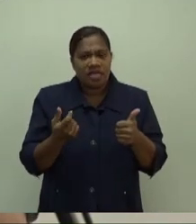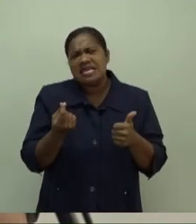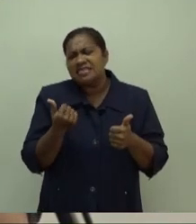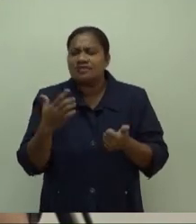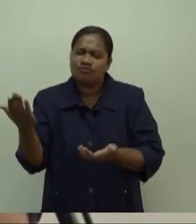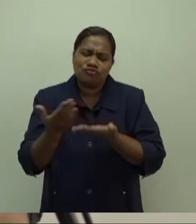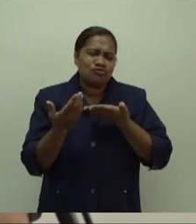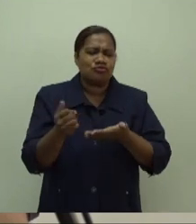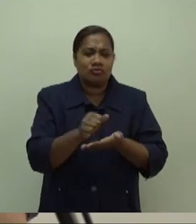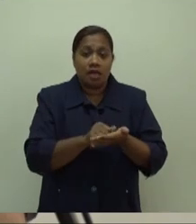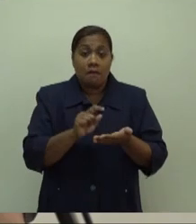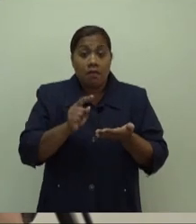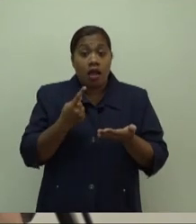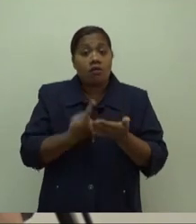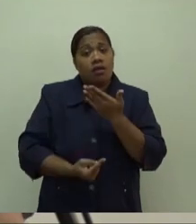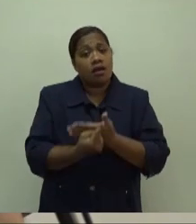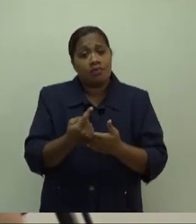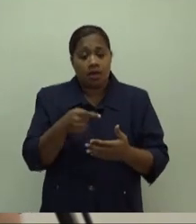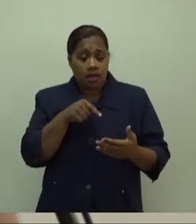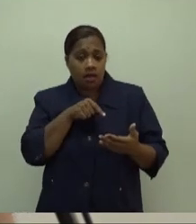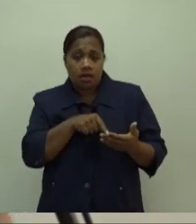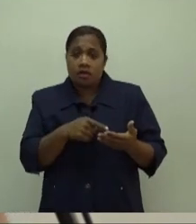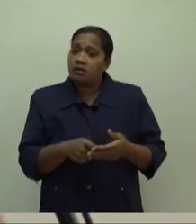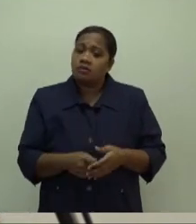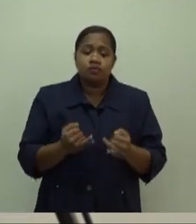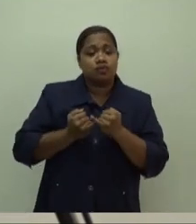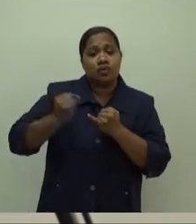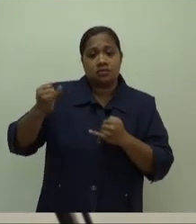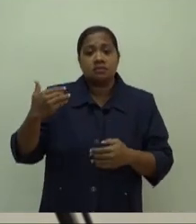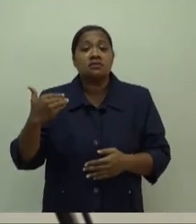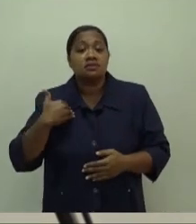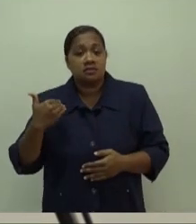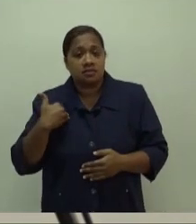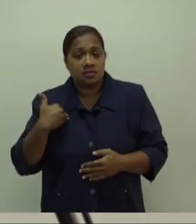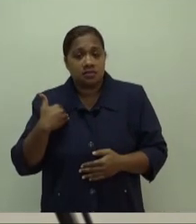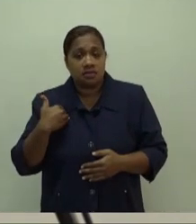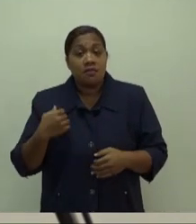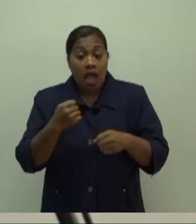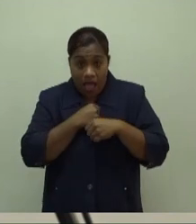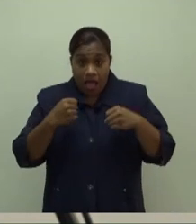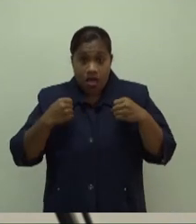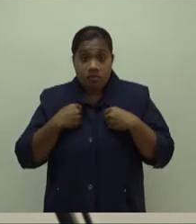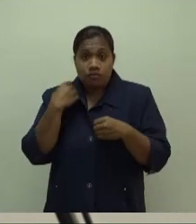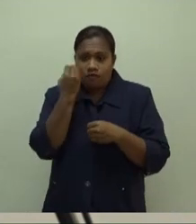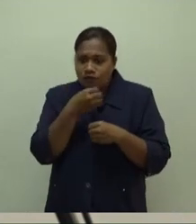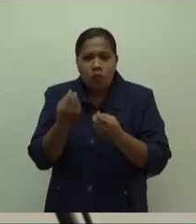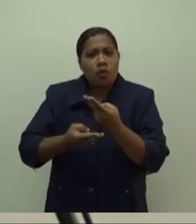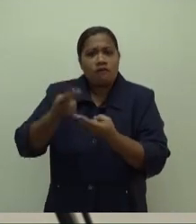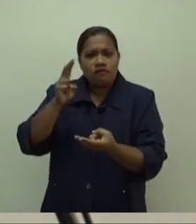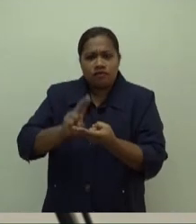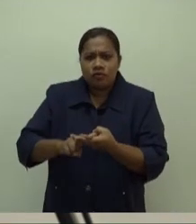are far worse for your health than the raw fruits and vegetables. Our mangoes, bananas, pineapples,